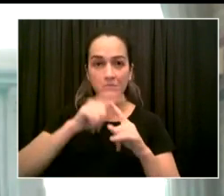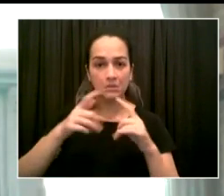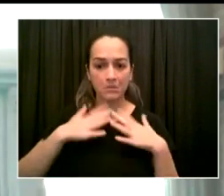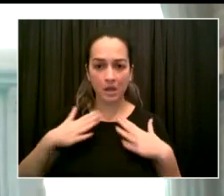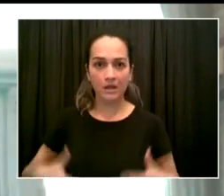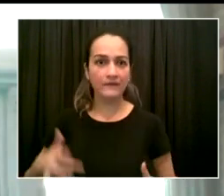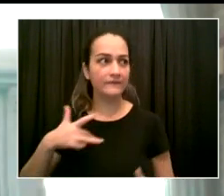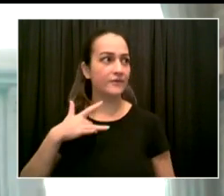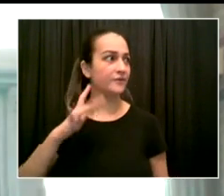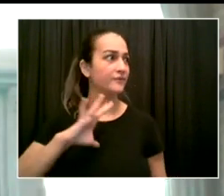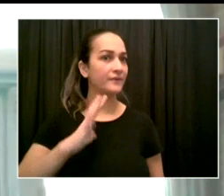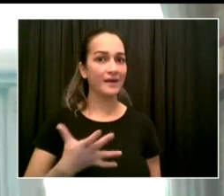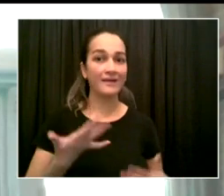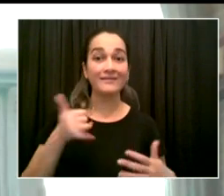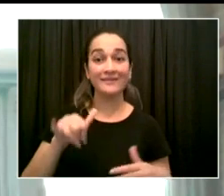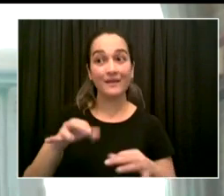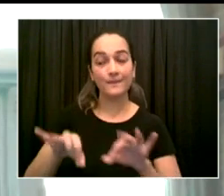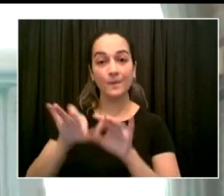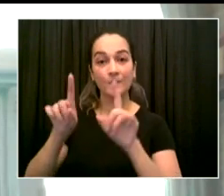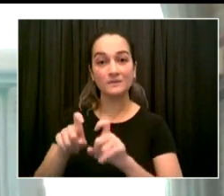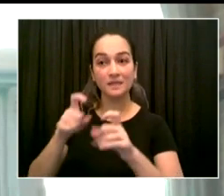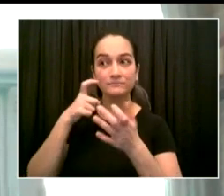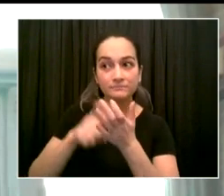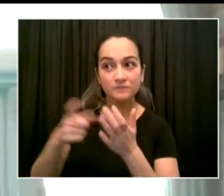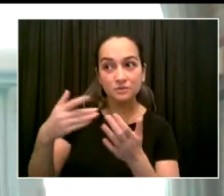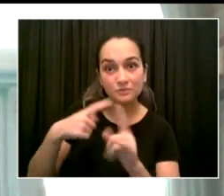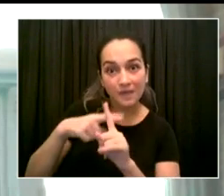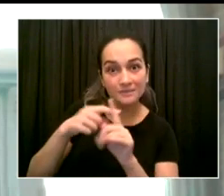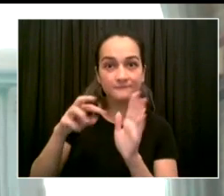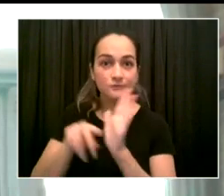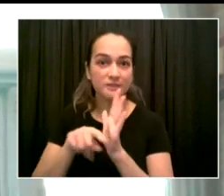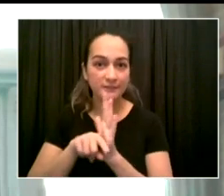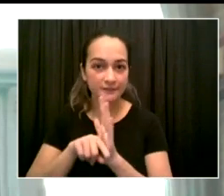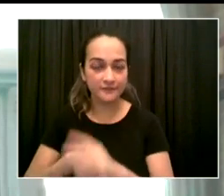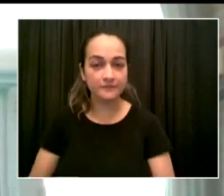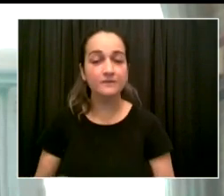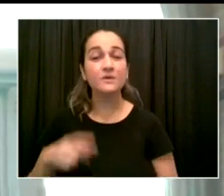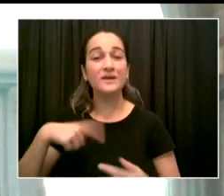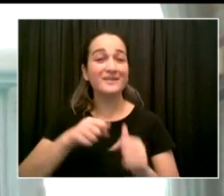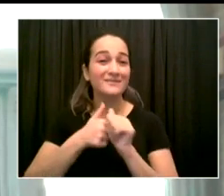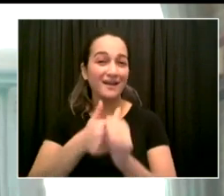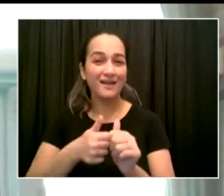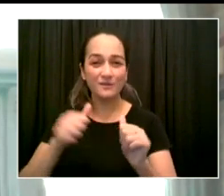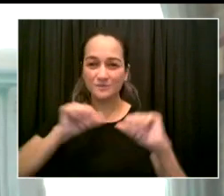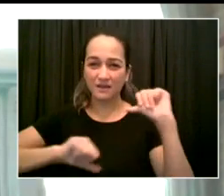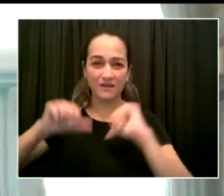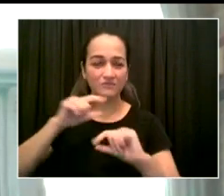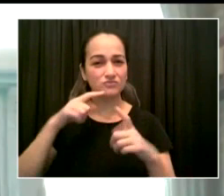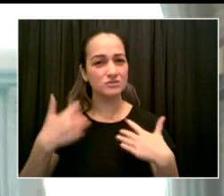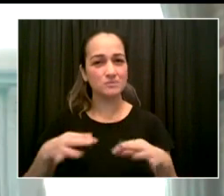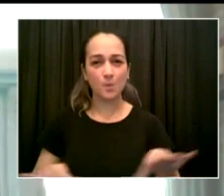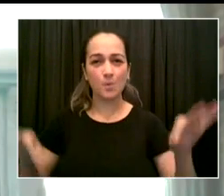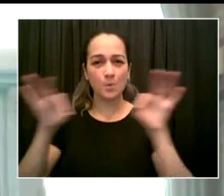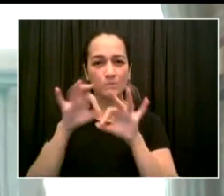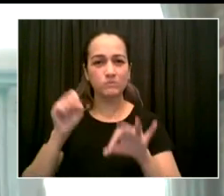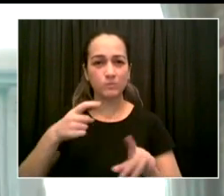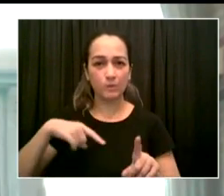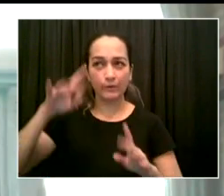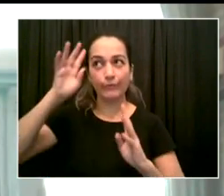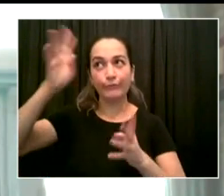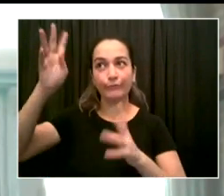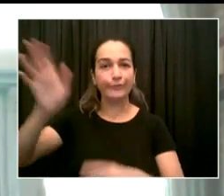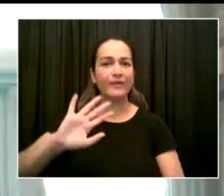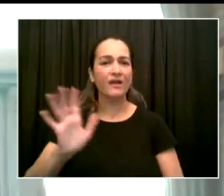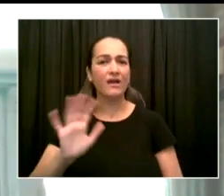proven prevention strategies. Last year proved to us that our public schools were some of the safest places to be during the pandemic.